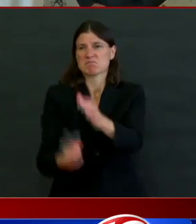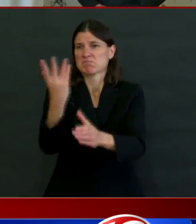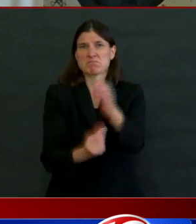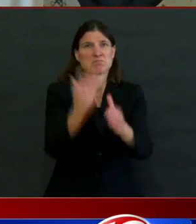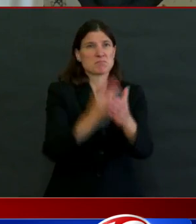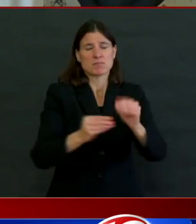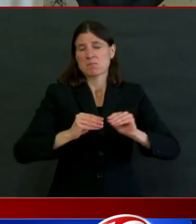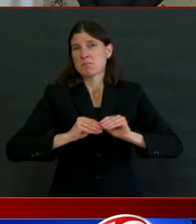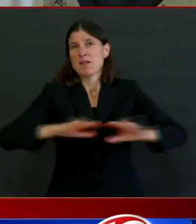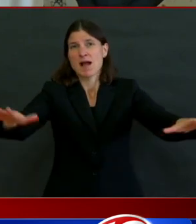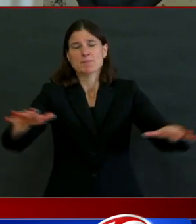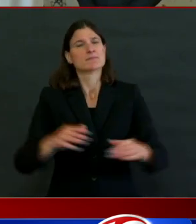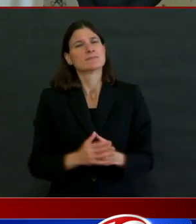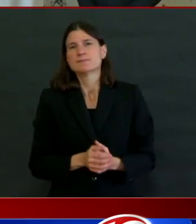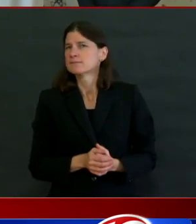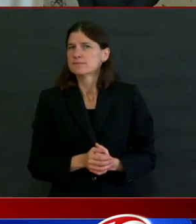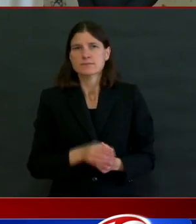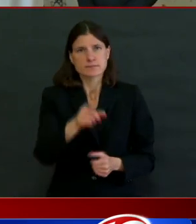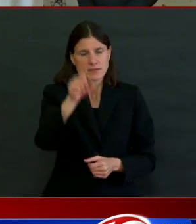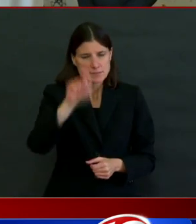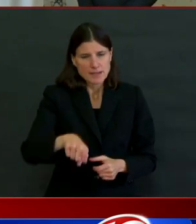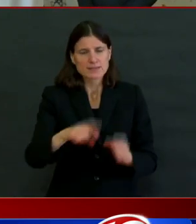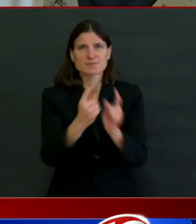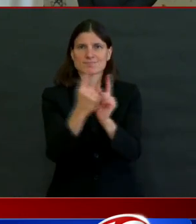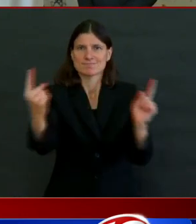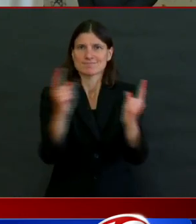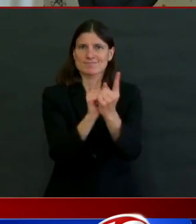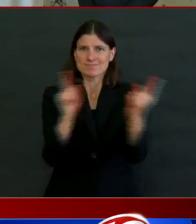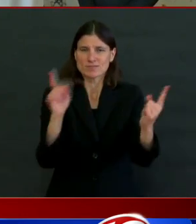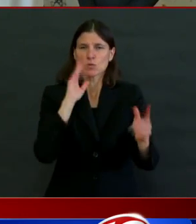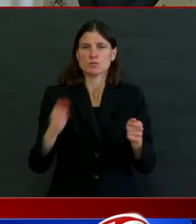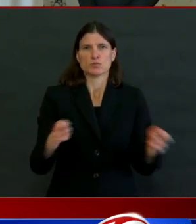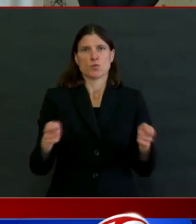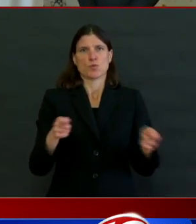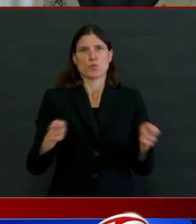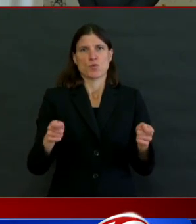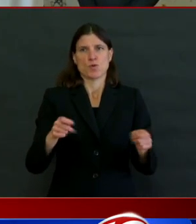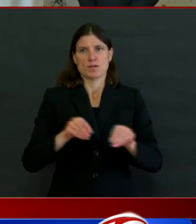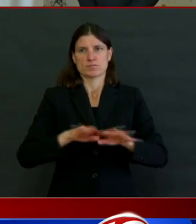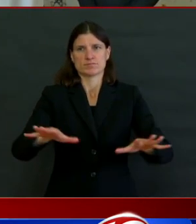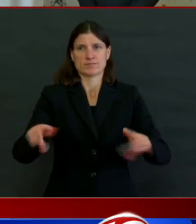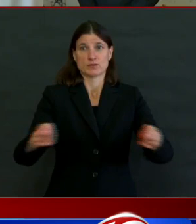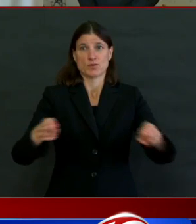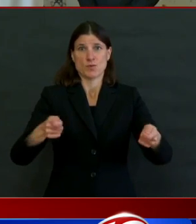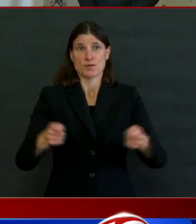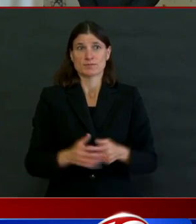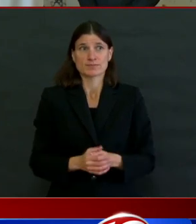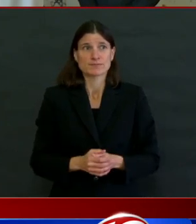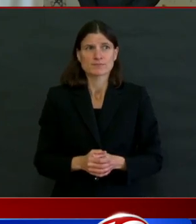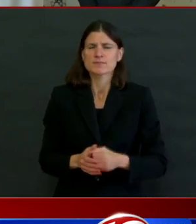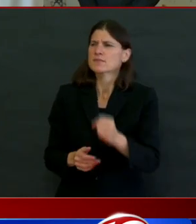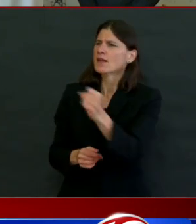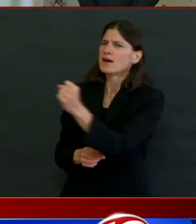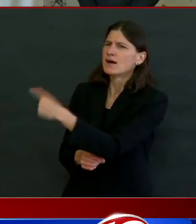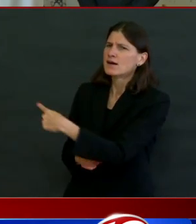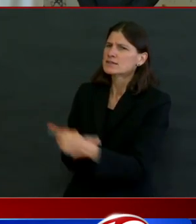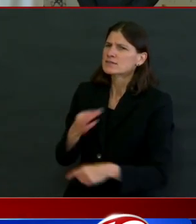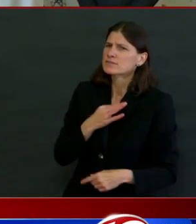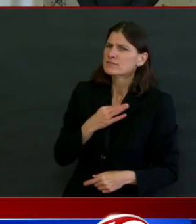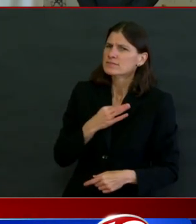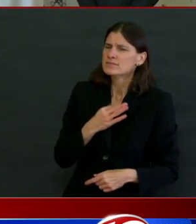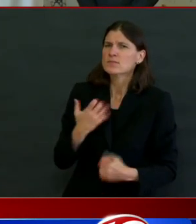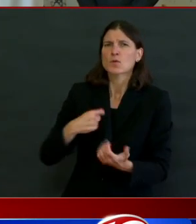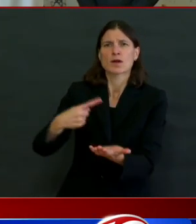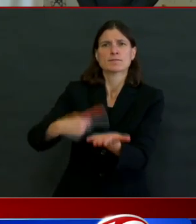folks that joined us from the very beginning, you might have heard car horns in the background. And that's what Steve Alquist is referring to when he asks this question. From